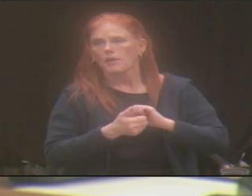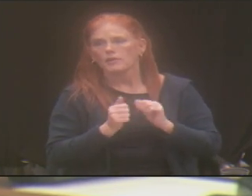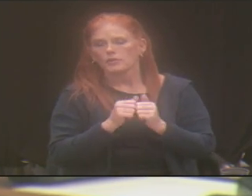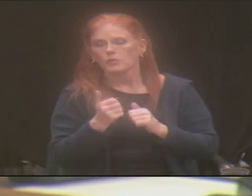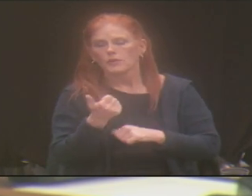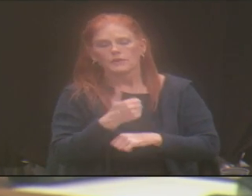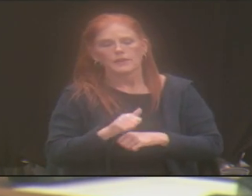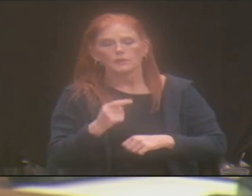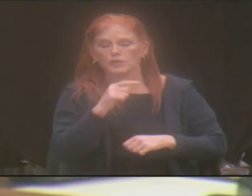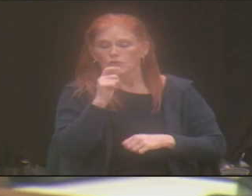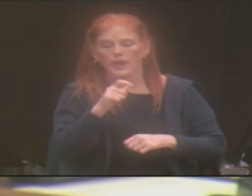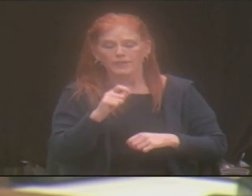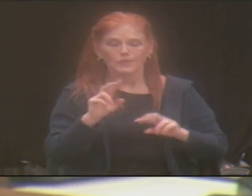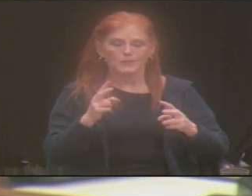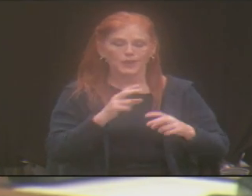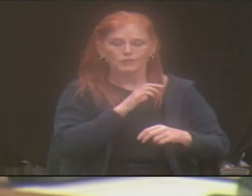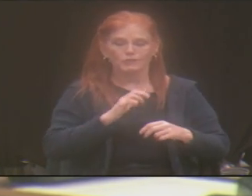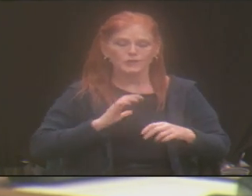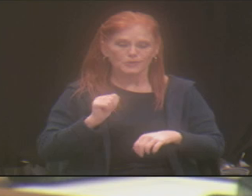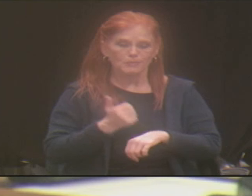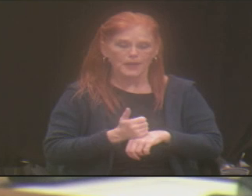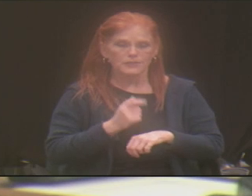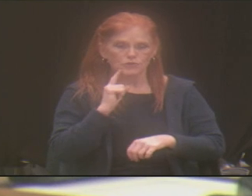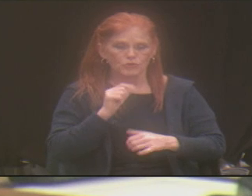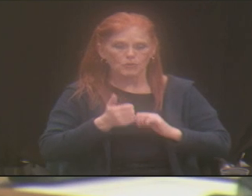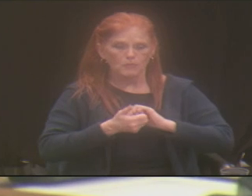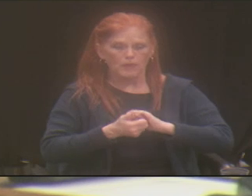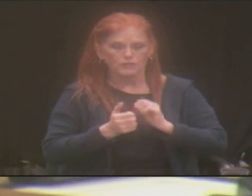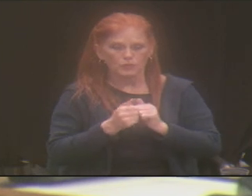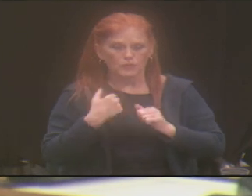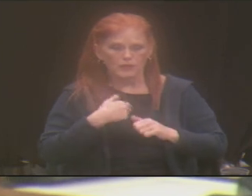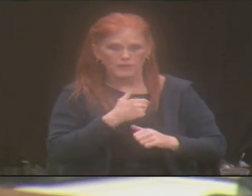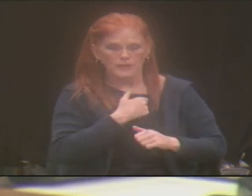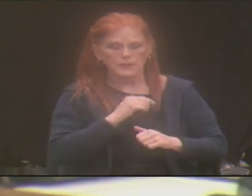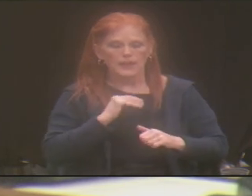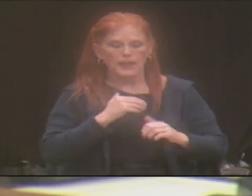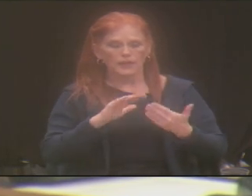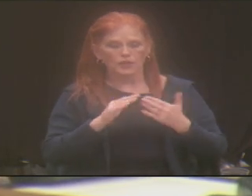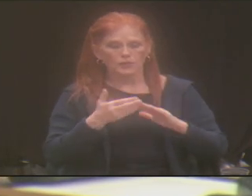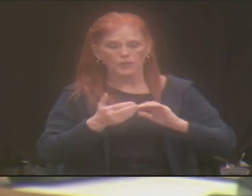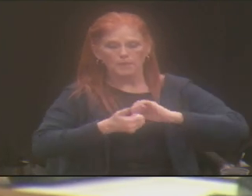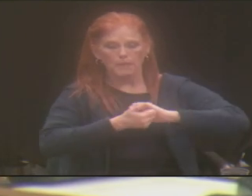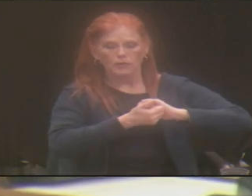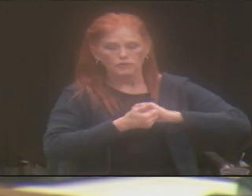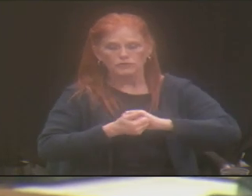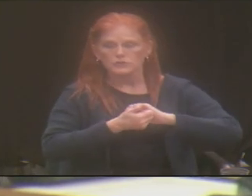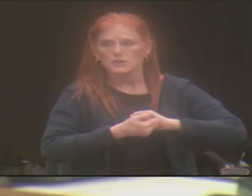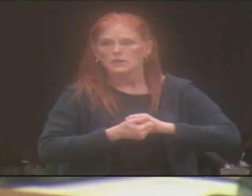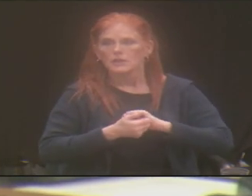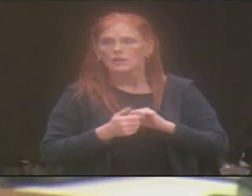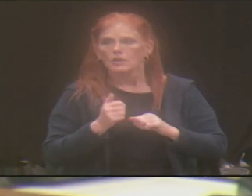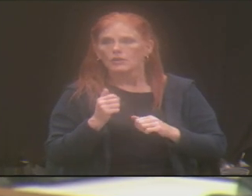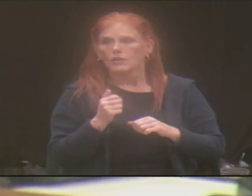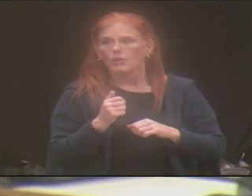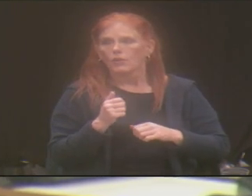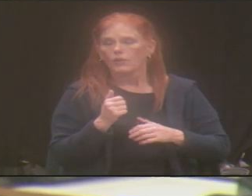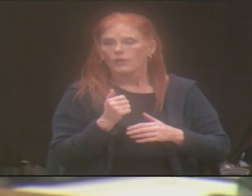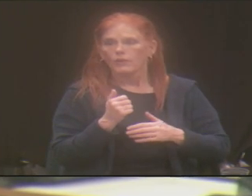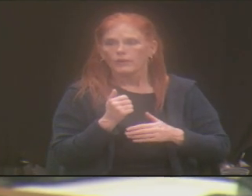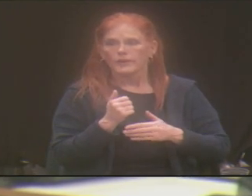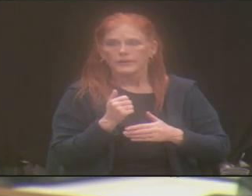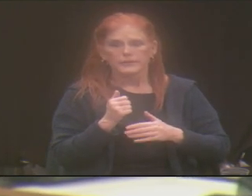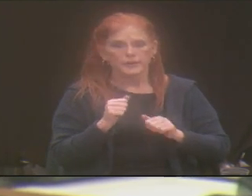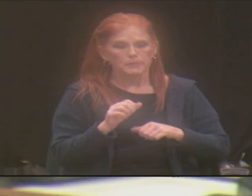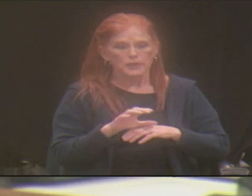to be Christian based for partnering in our community partnerships or us helping a church or